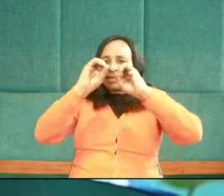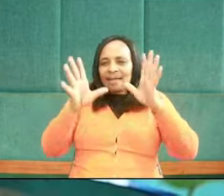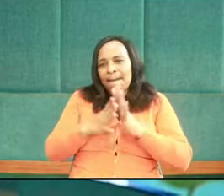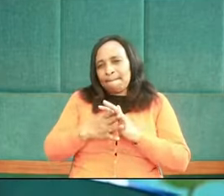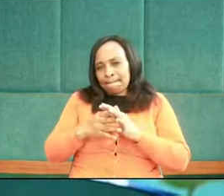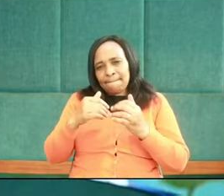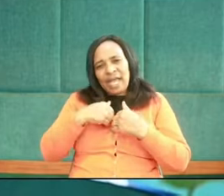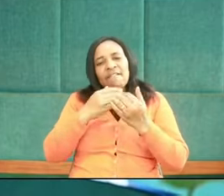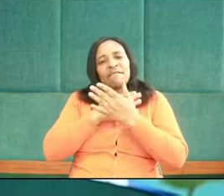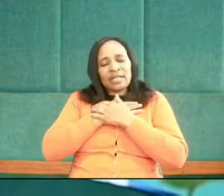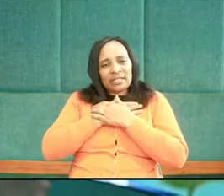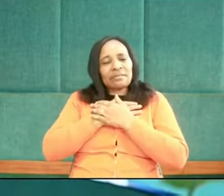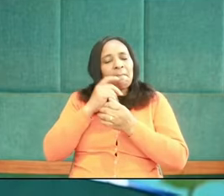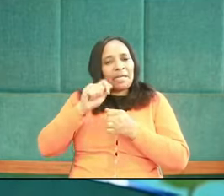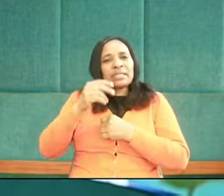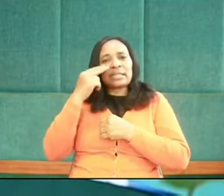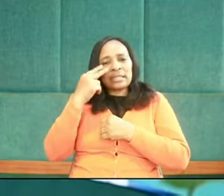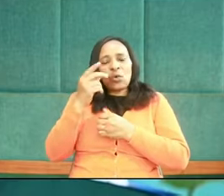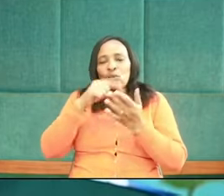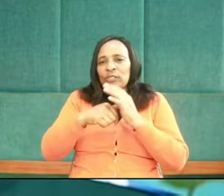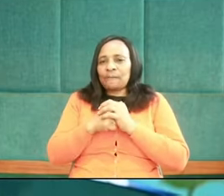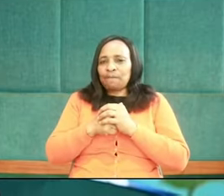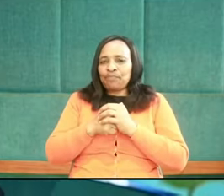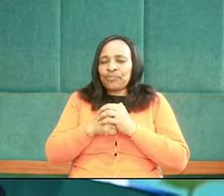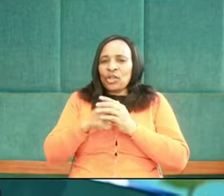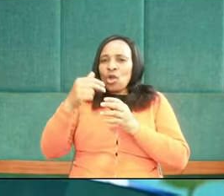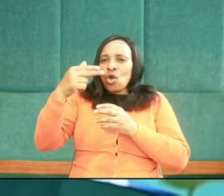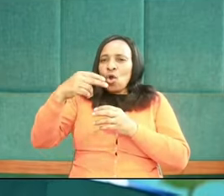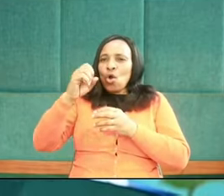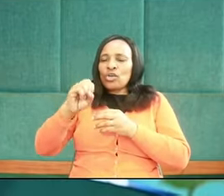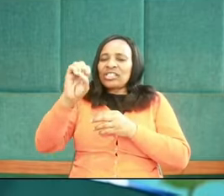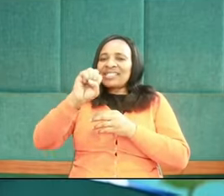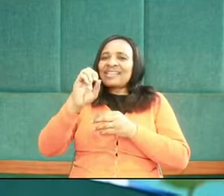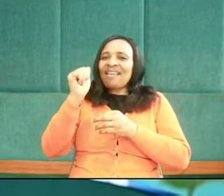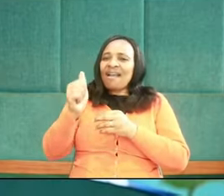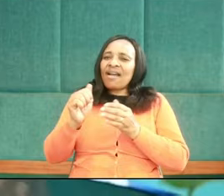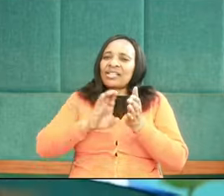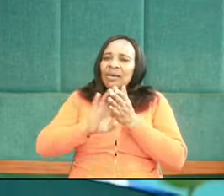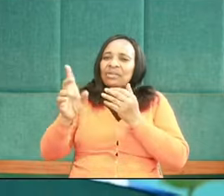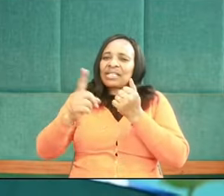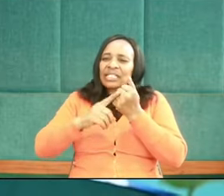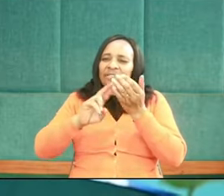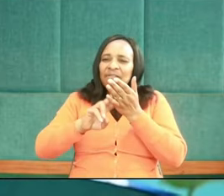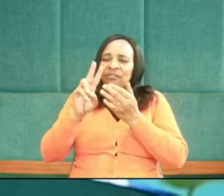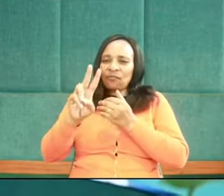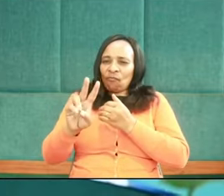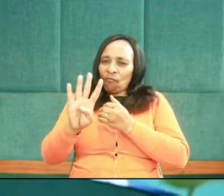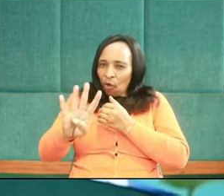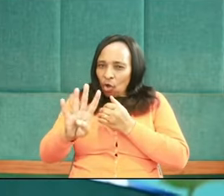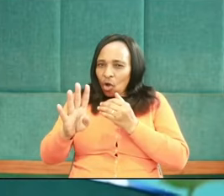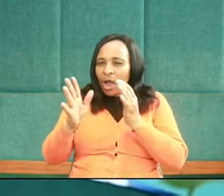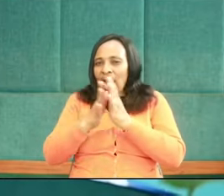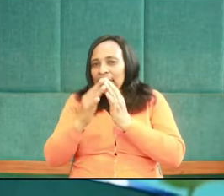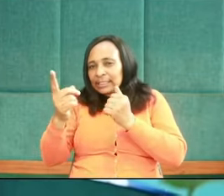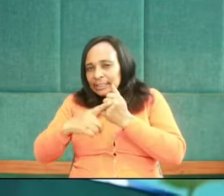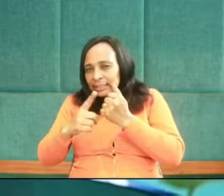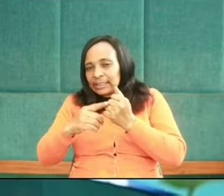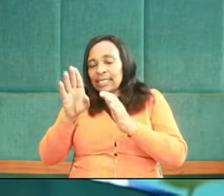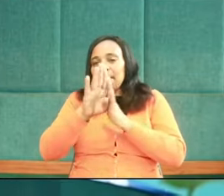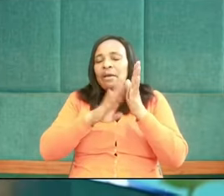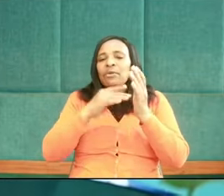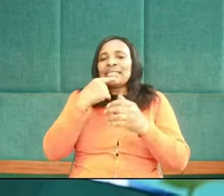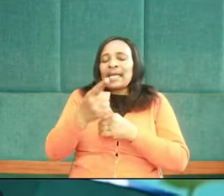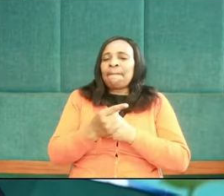Friends, please note what Hosea chapter 6 verses 4 and 6 tell us. The Bible says